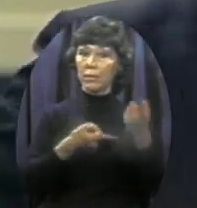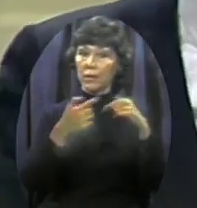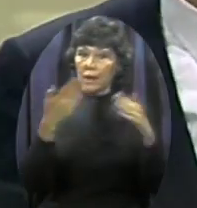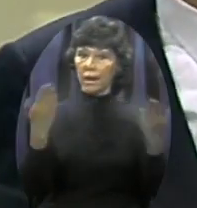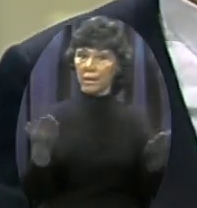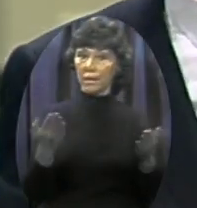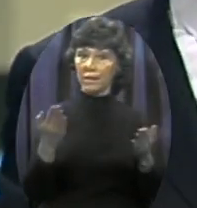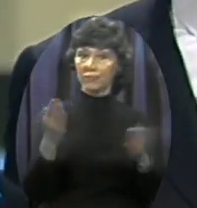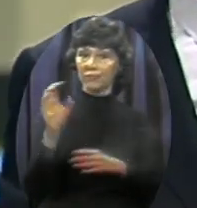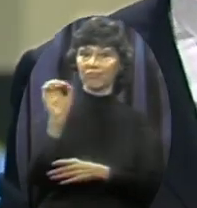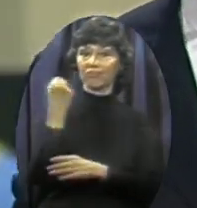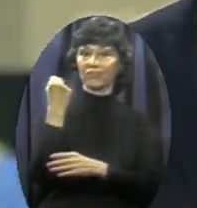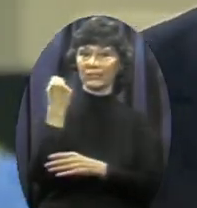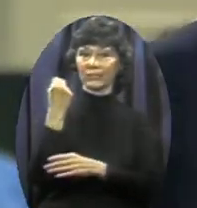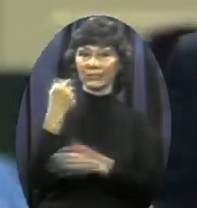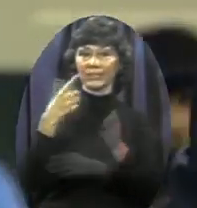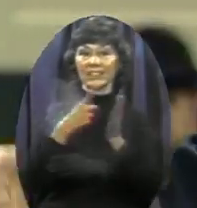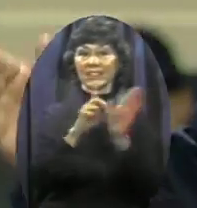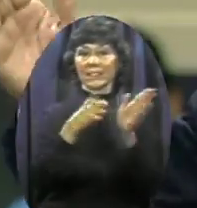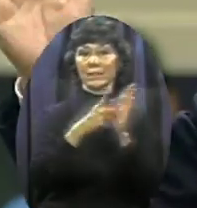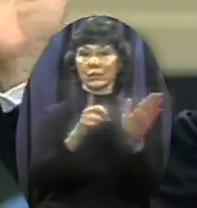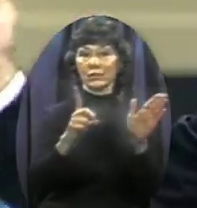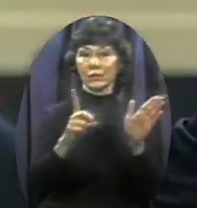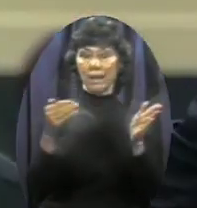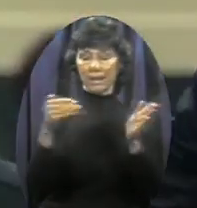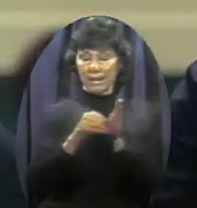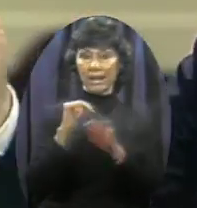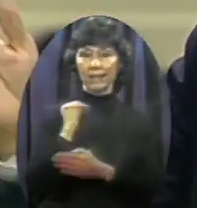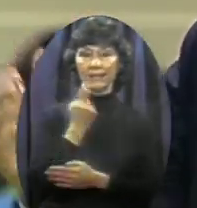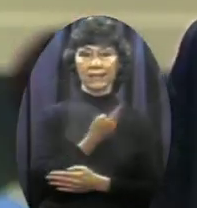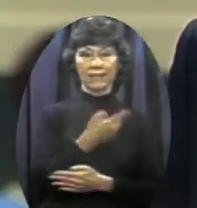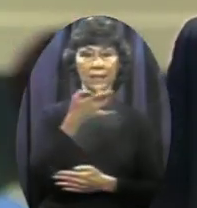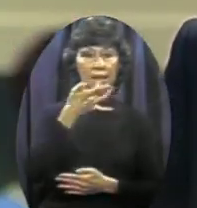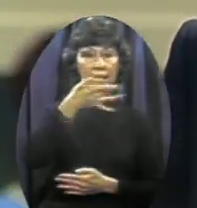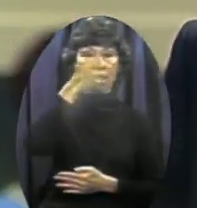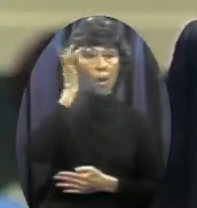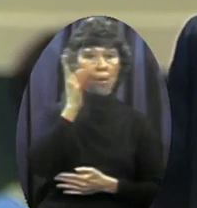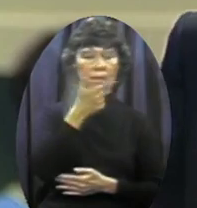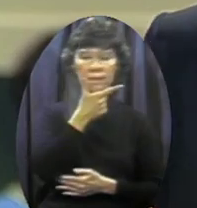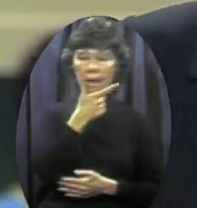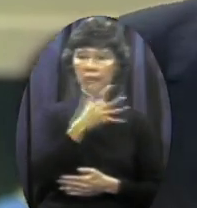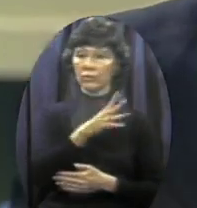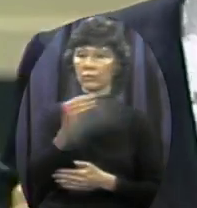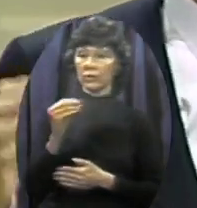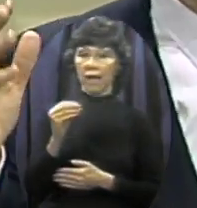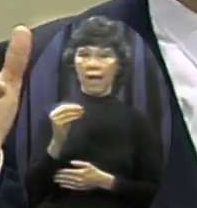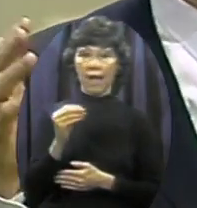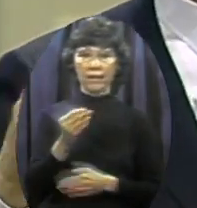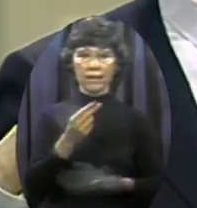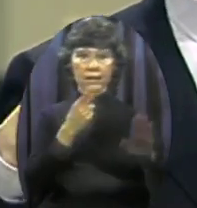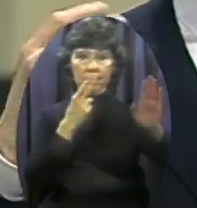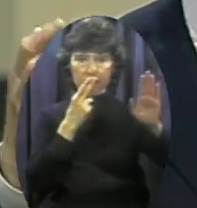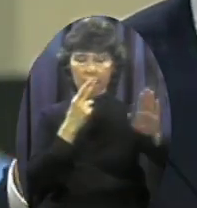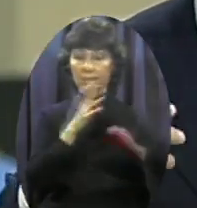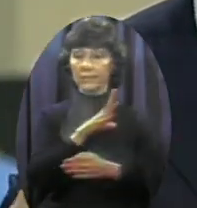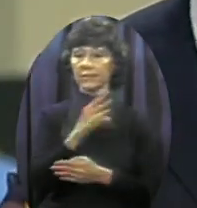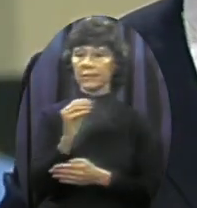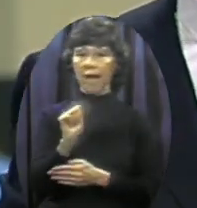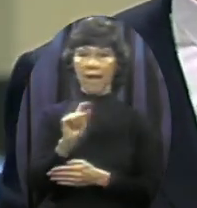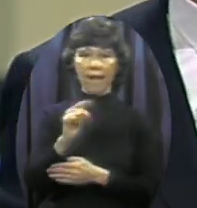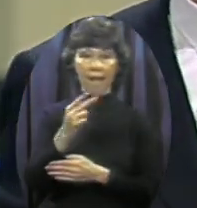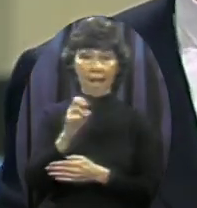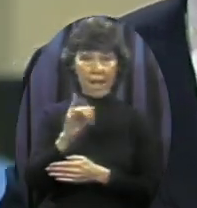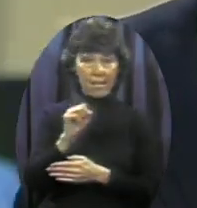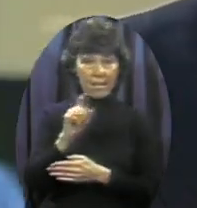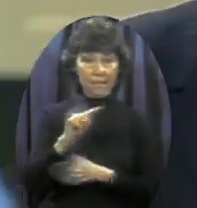Nazis And we have communists And we have gay groups who come And we have atheist societies who come